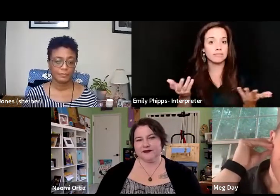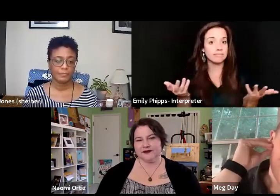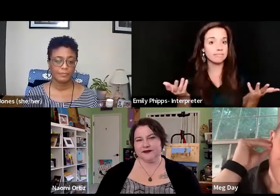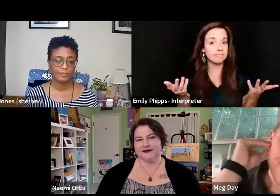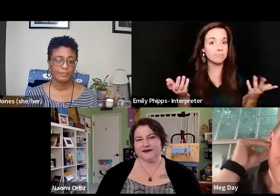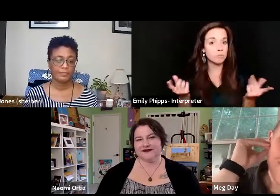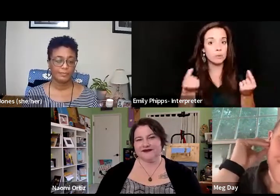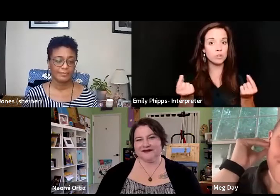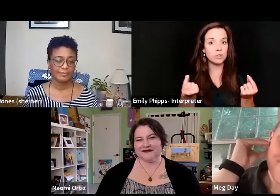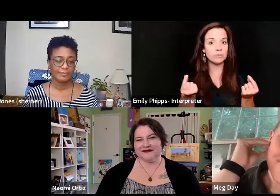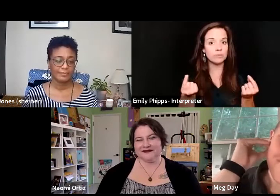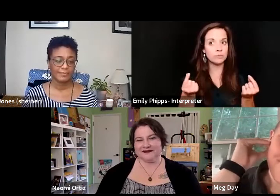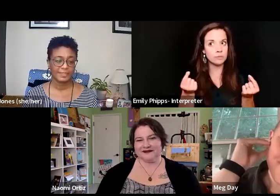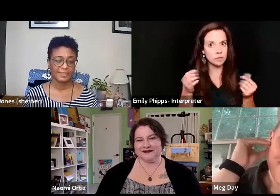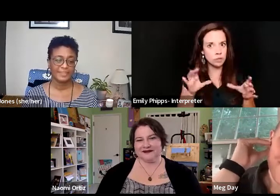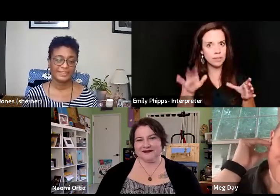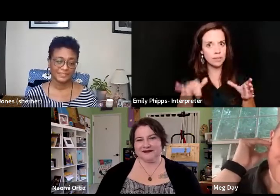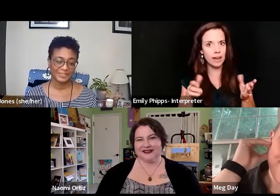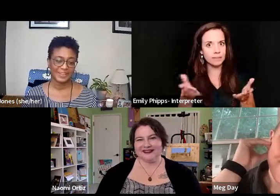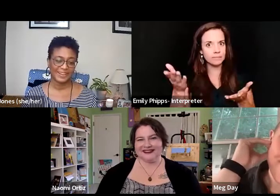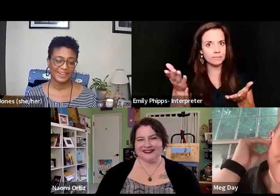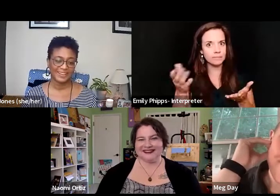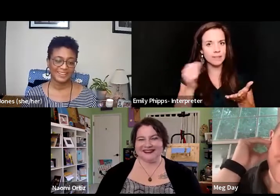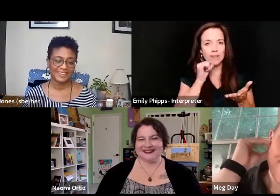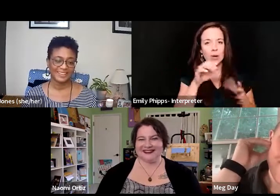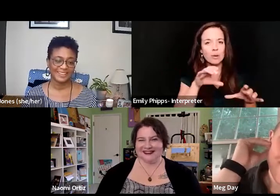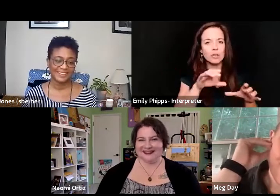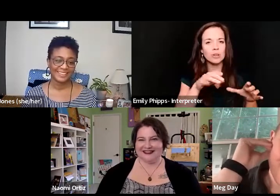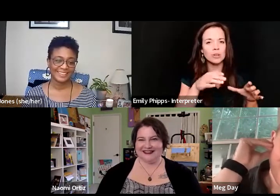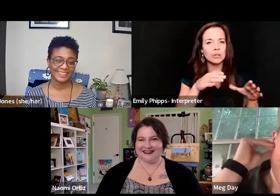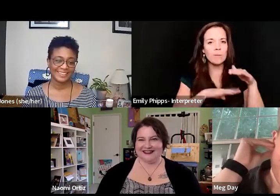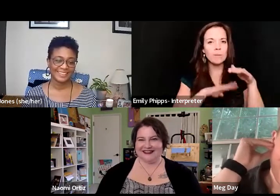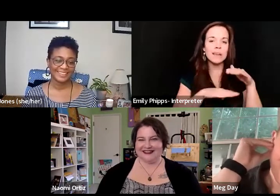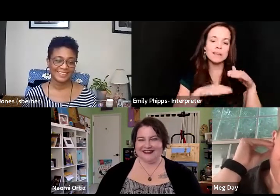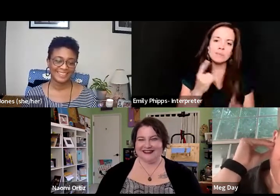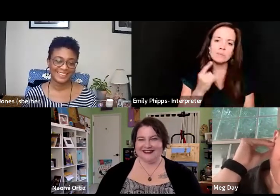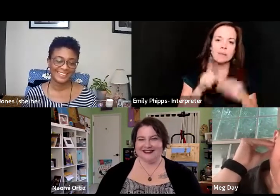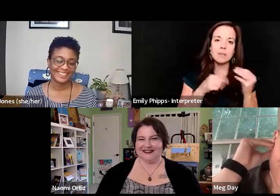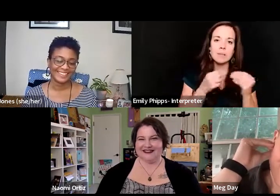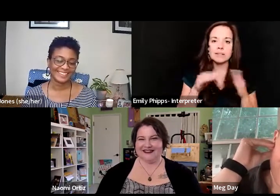So yeah, do that. Don't do some basic bullshit. That's about a death cult.